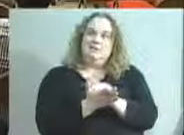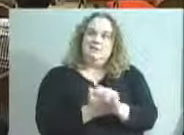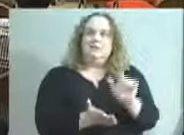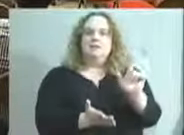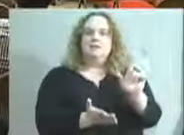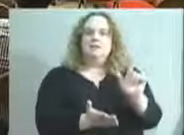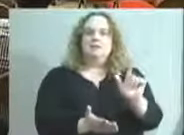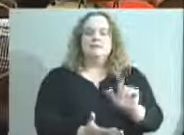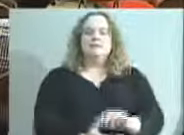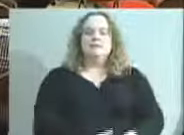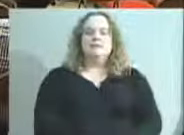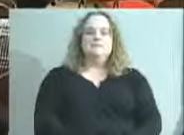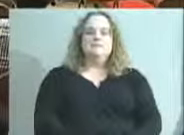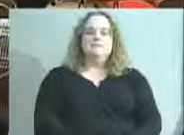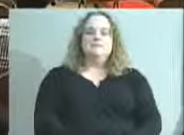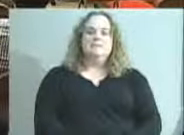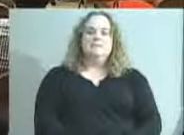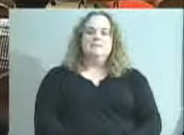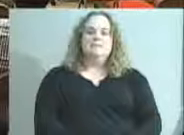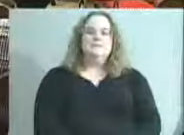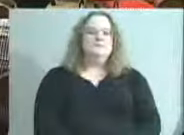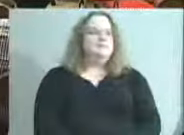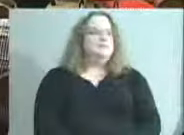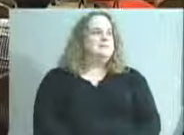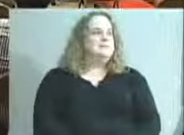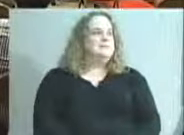Thank you. Okay. Diane.